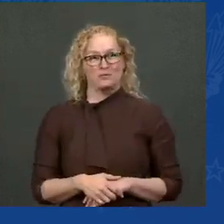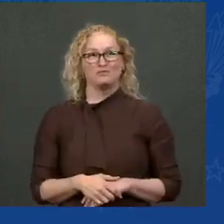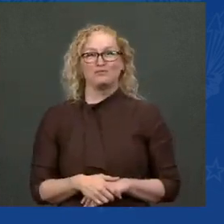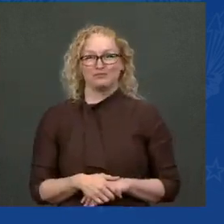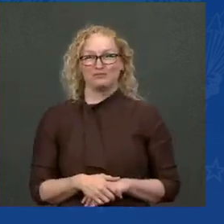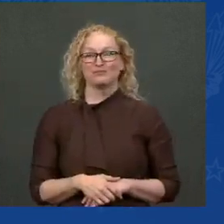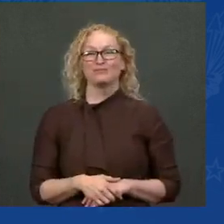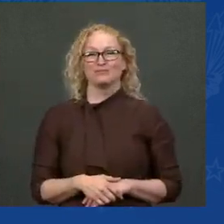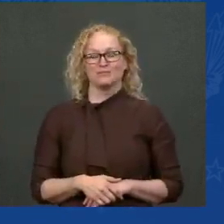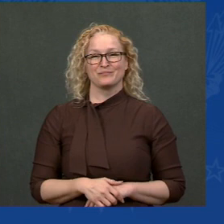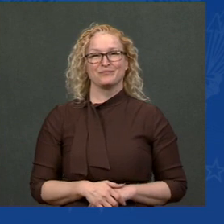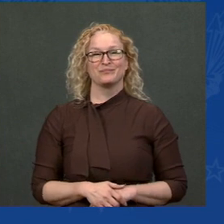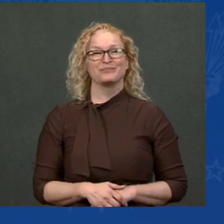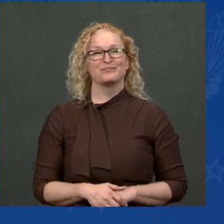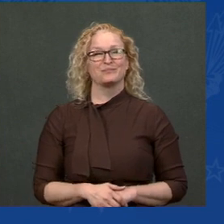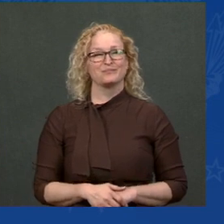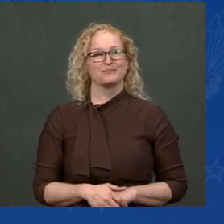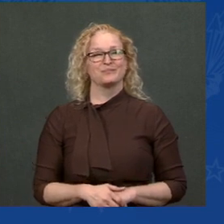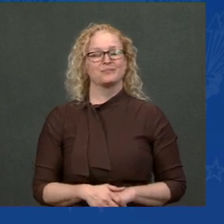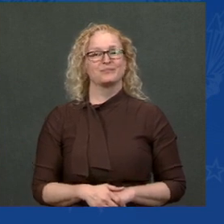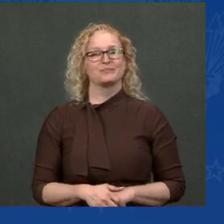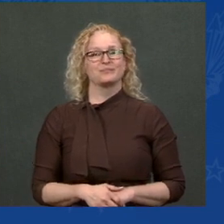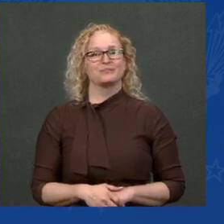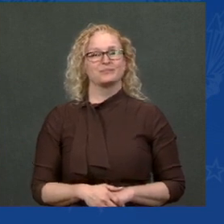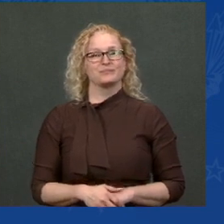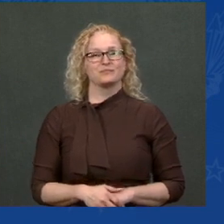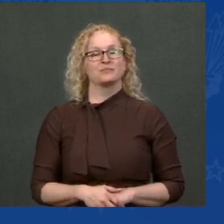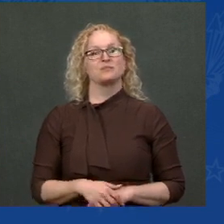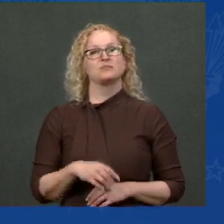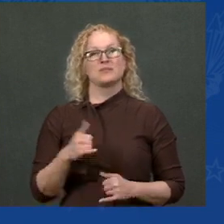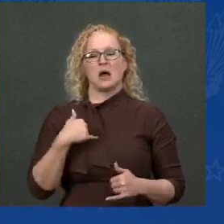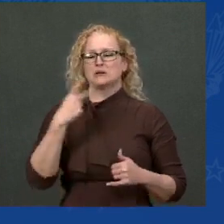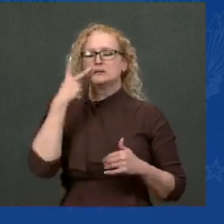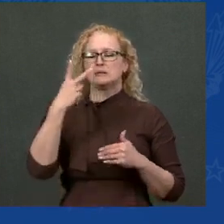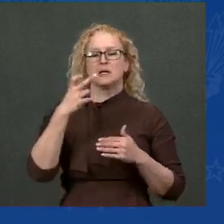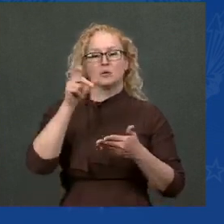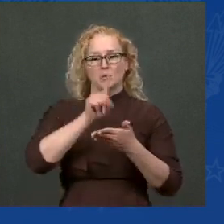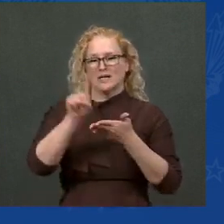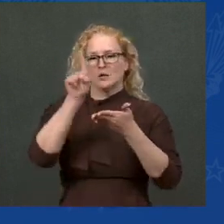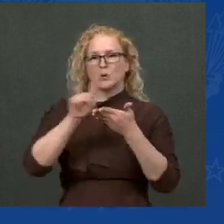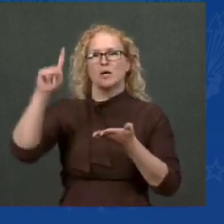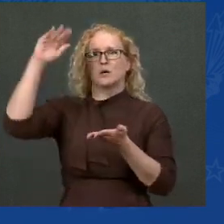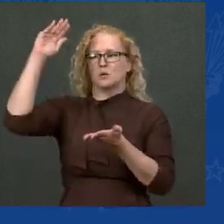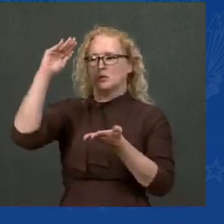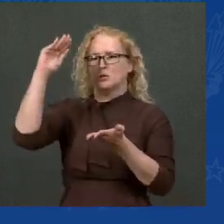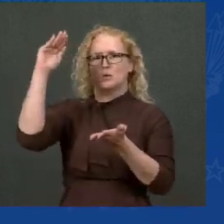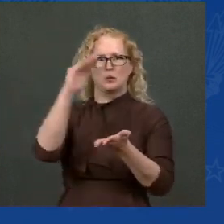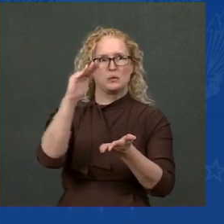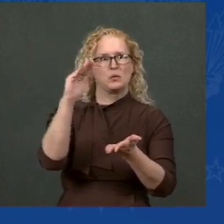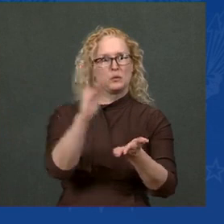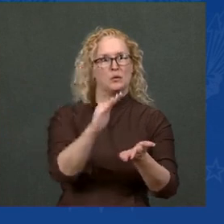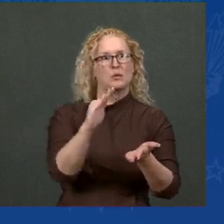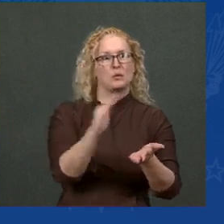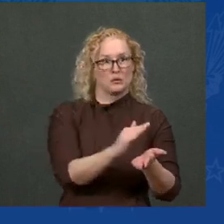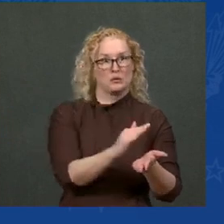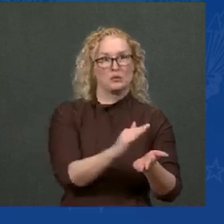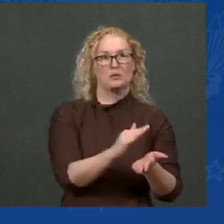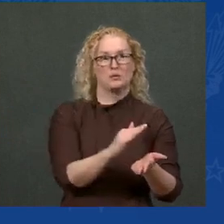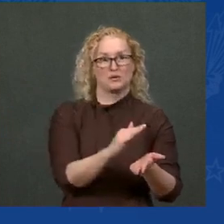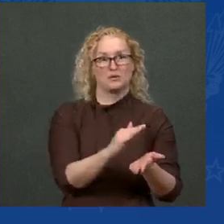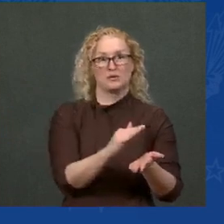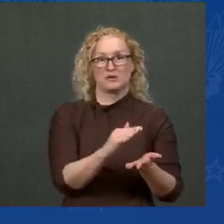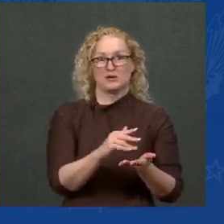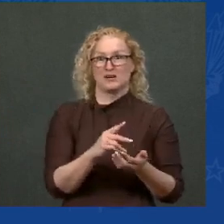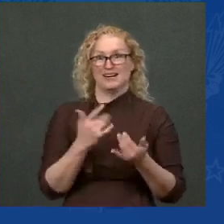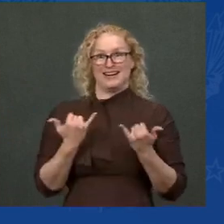fallen every week for the past five weeks, are down by more than 60 percent since I took office, and are now at the lowest level